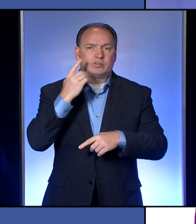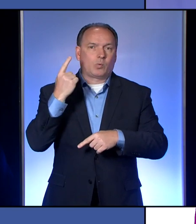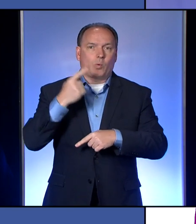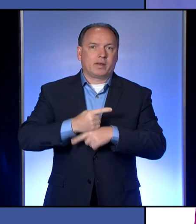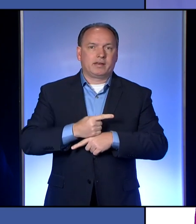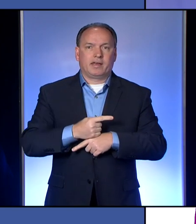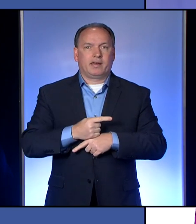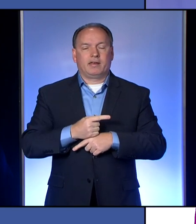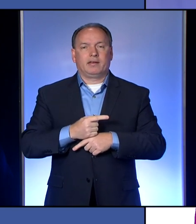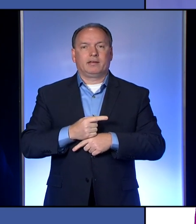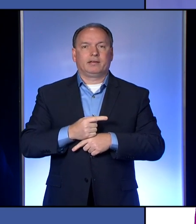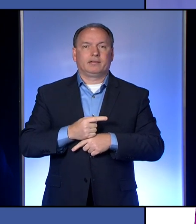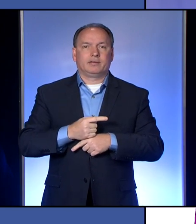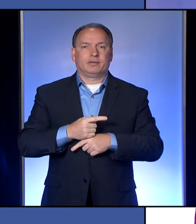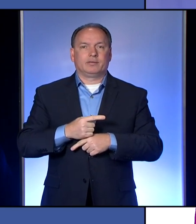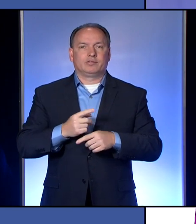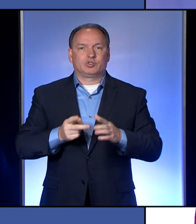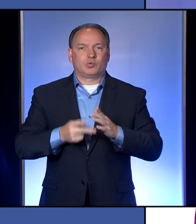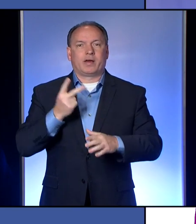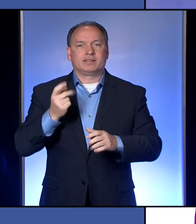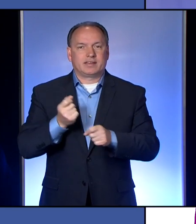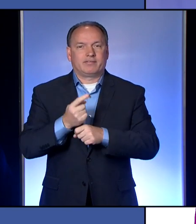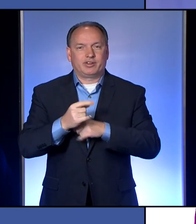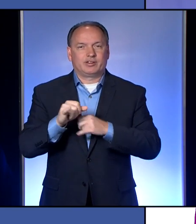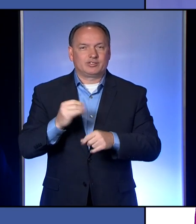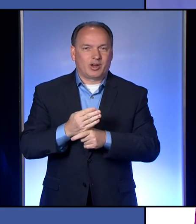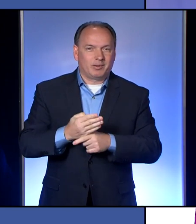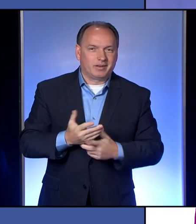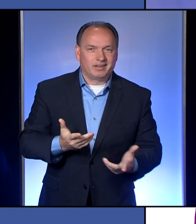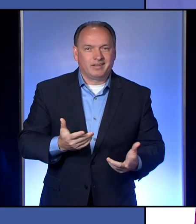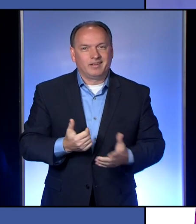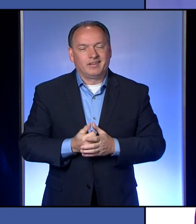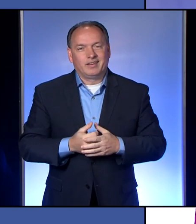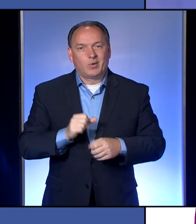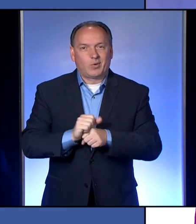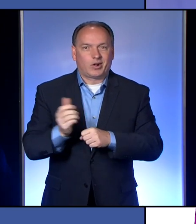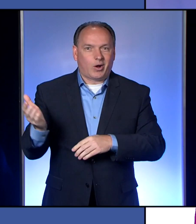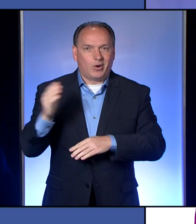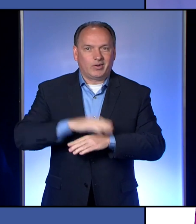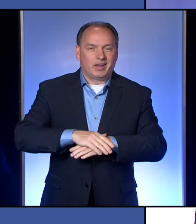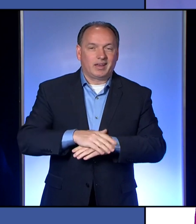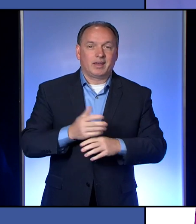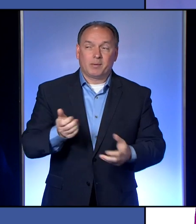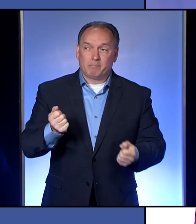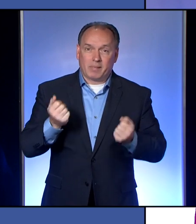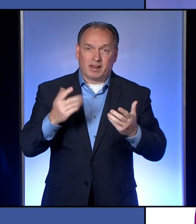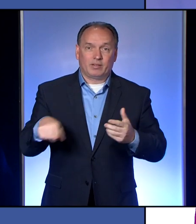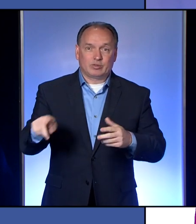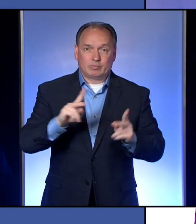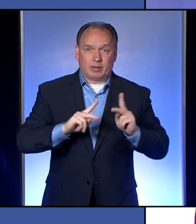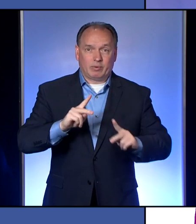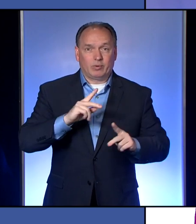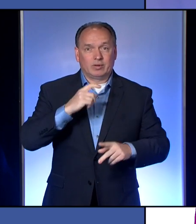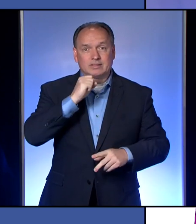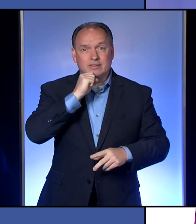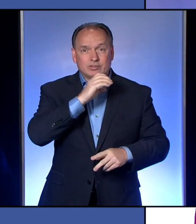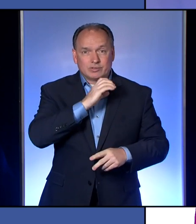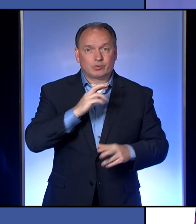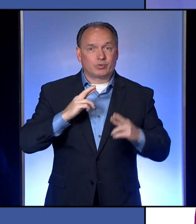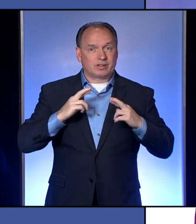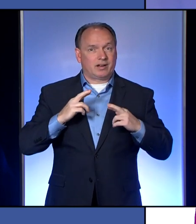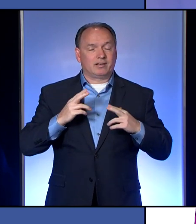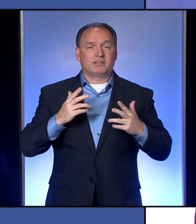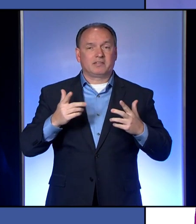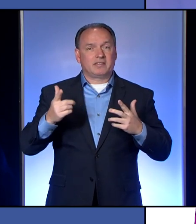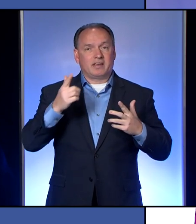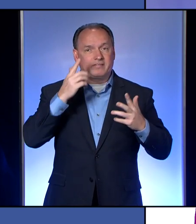day or twice a year job and many of those people are older and retired and so there are a number who have made